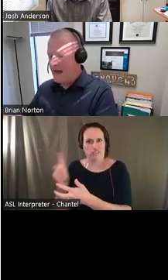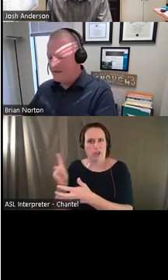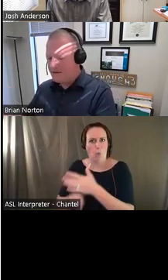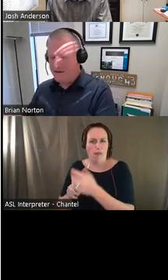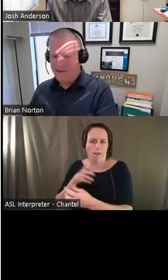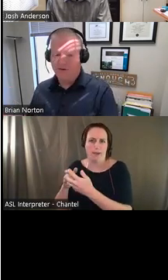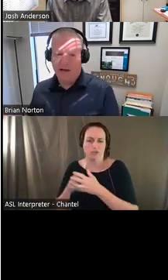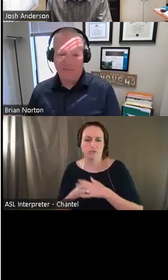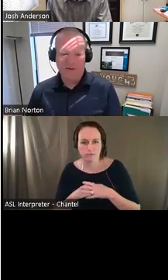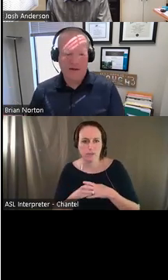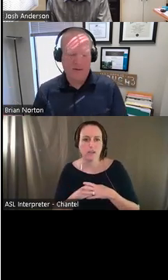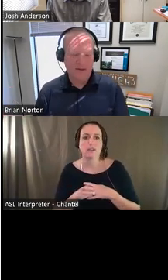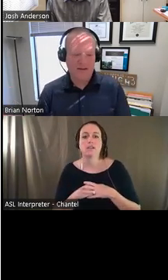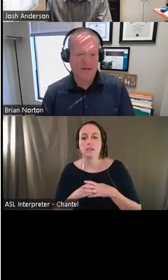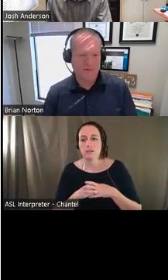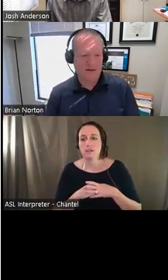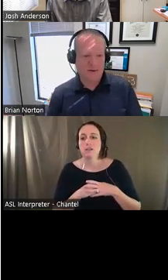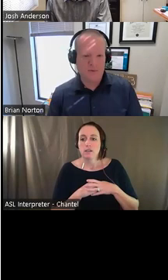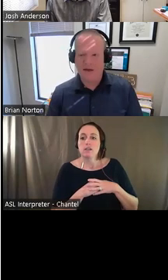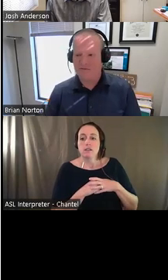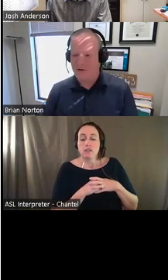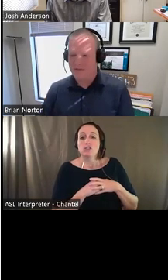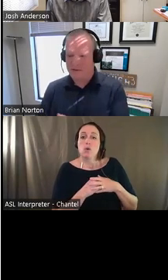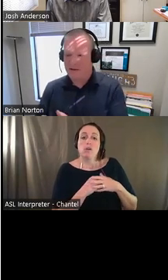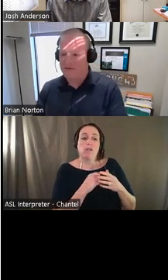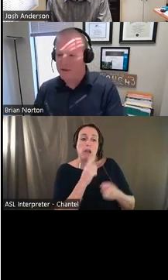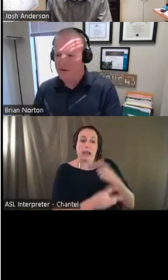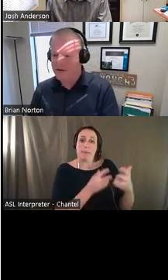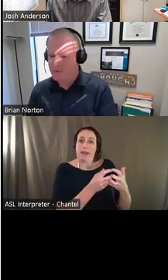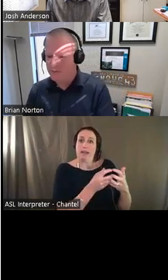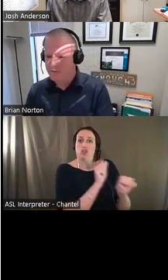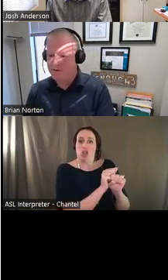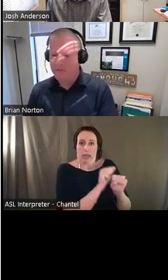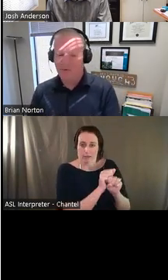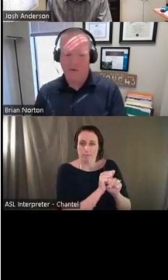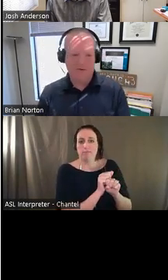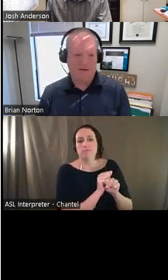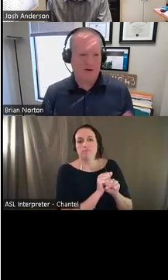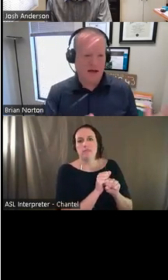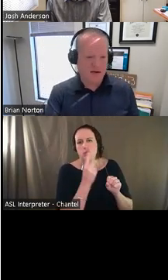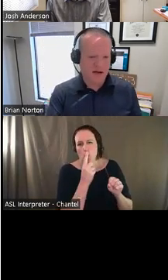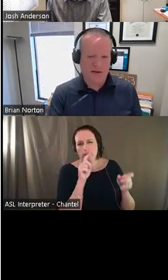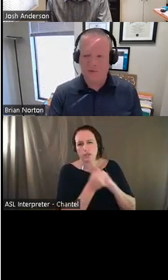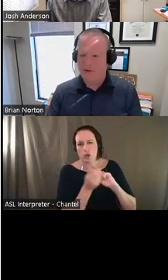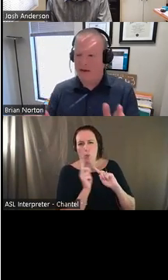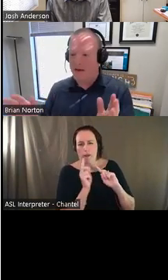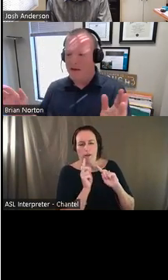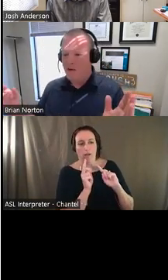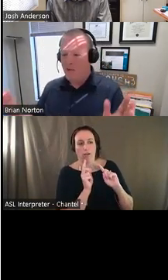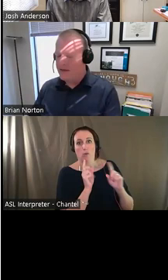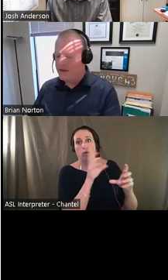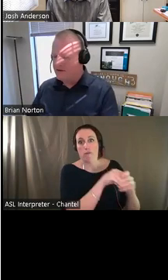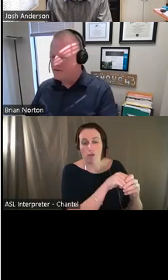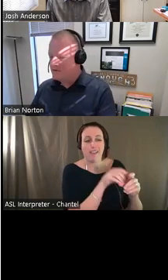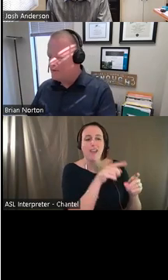task on the job. And that's typically when we get involved as we go out to employers and meet with folks, they've already got a job. We're looking at